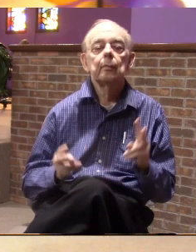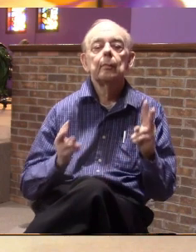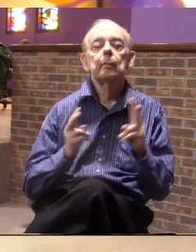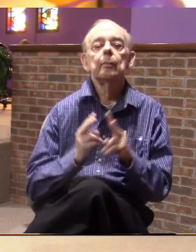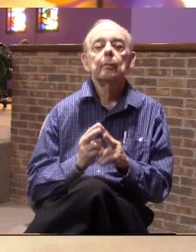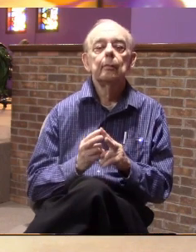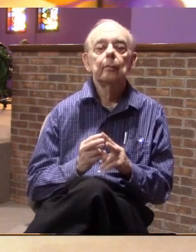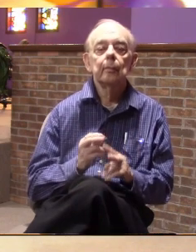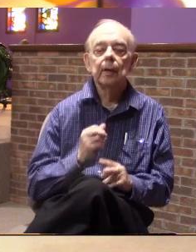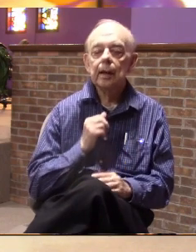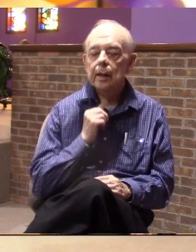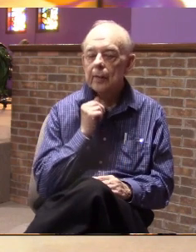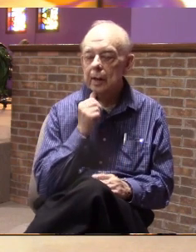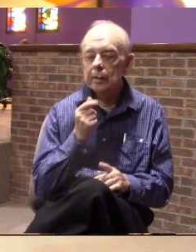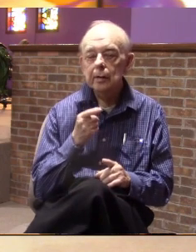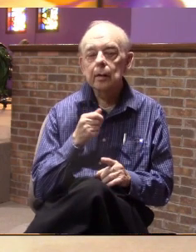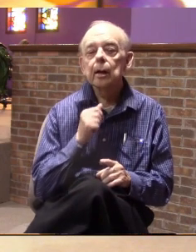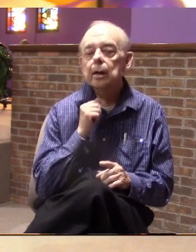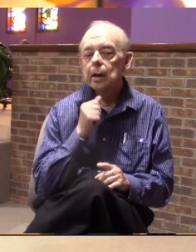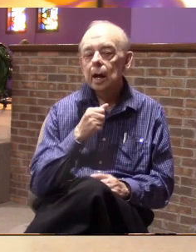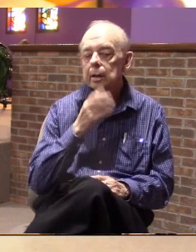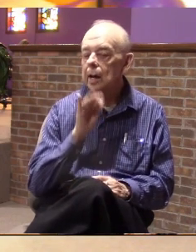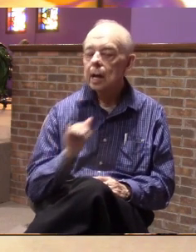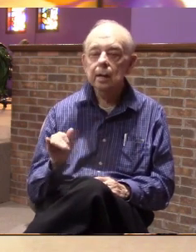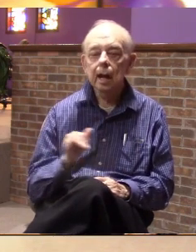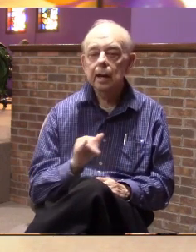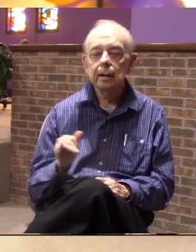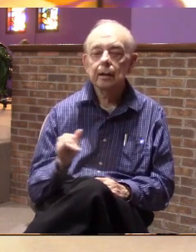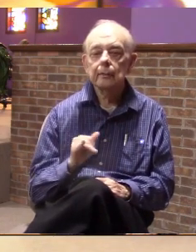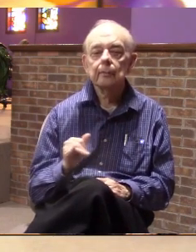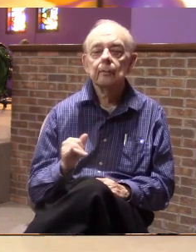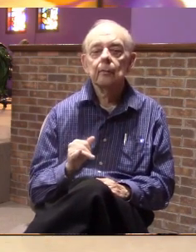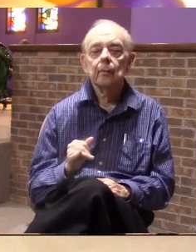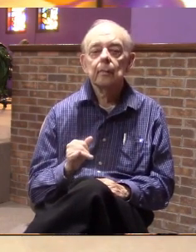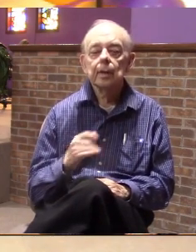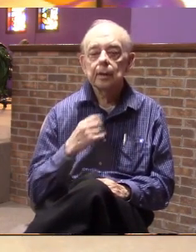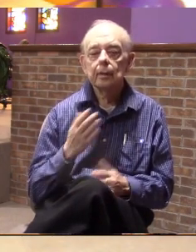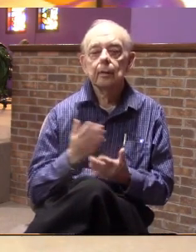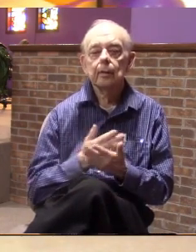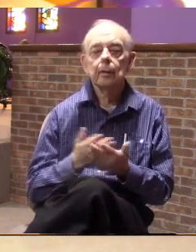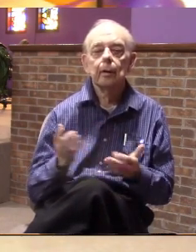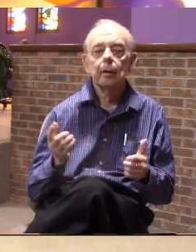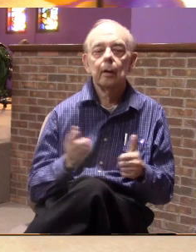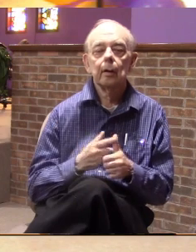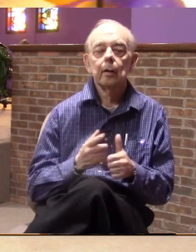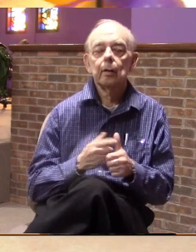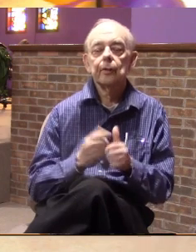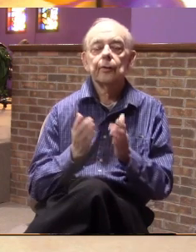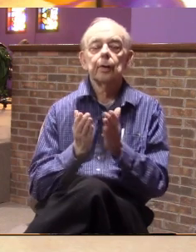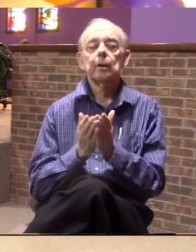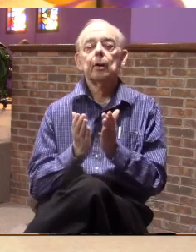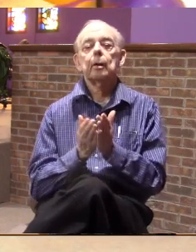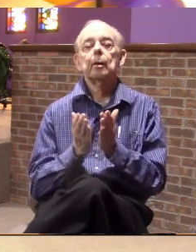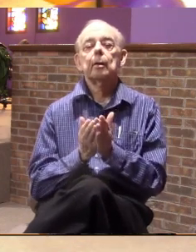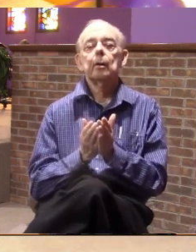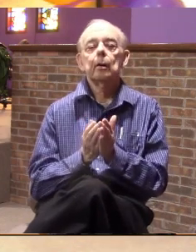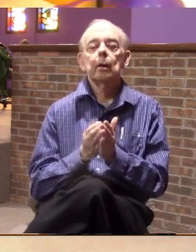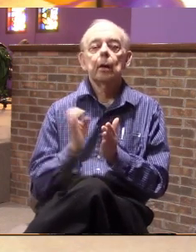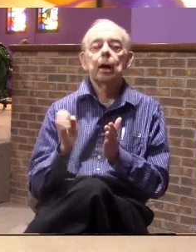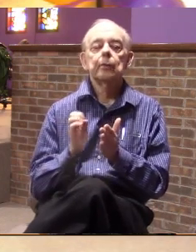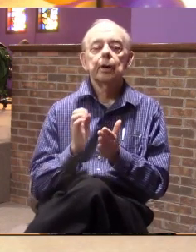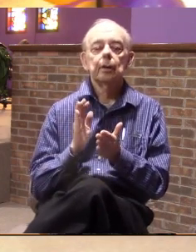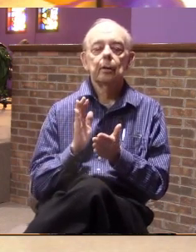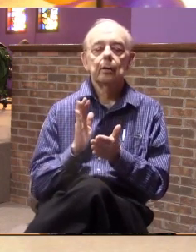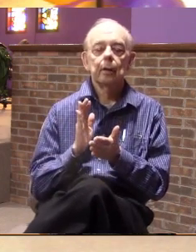that are not godly. But let me say this to you, the first book that every school